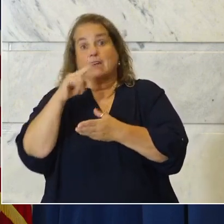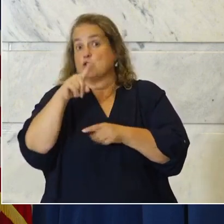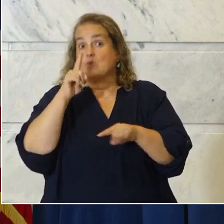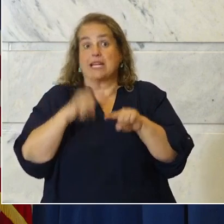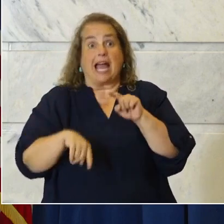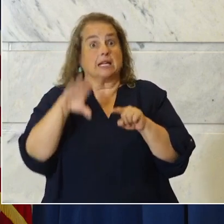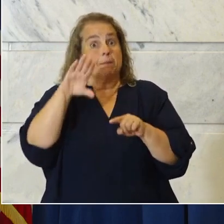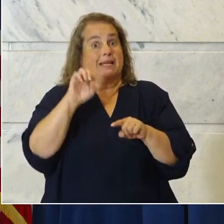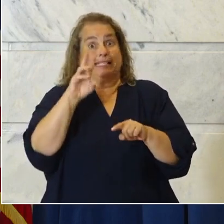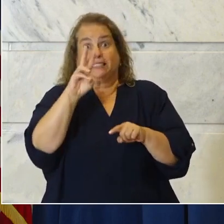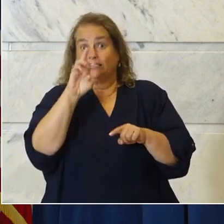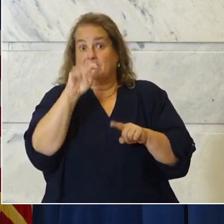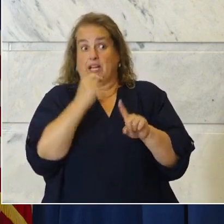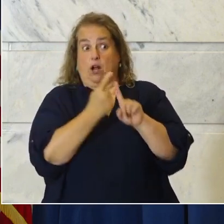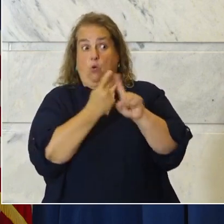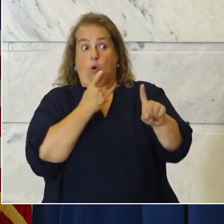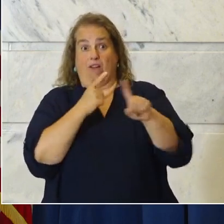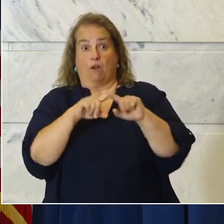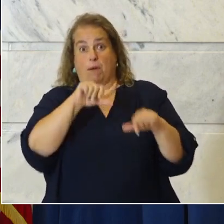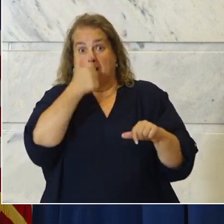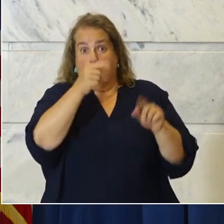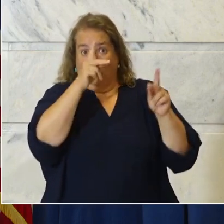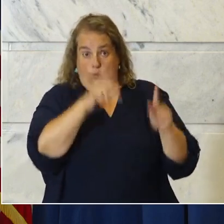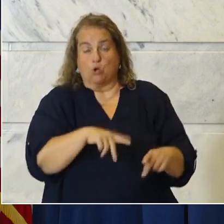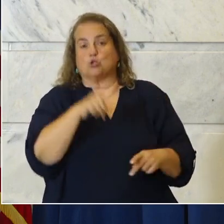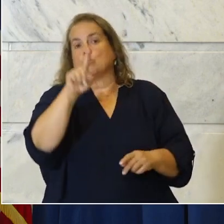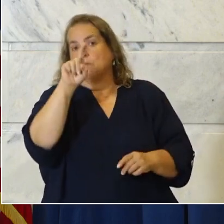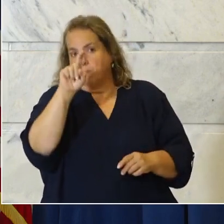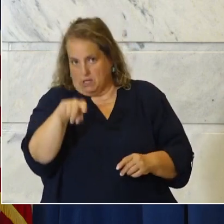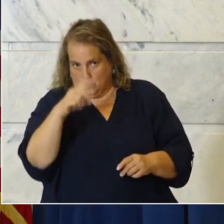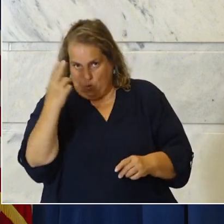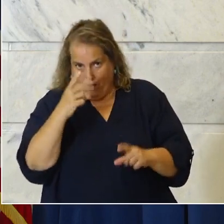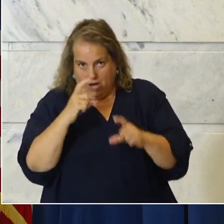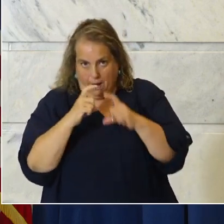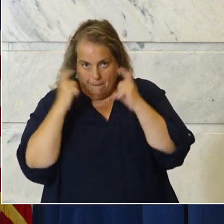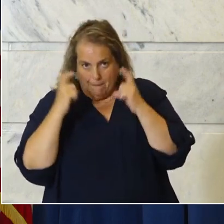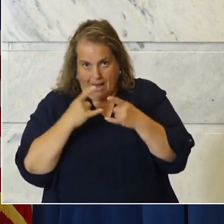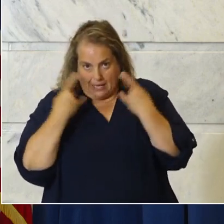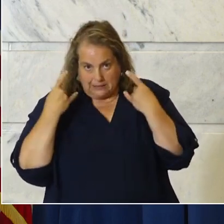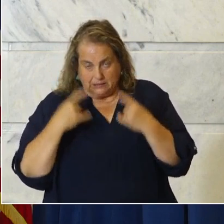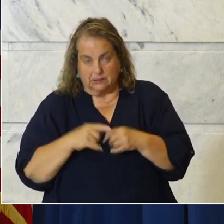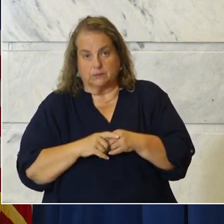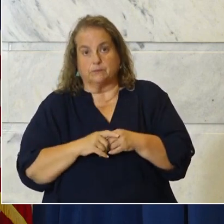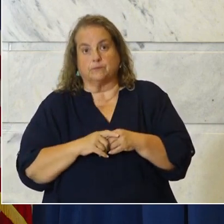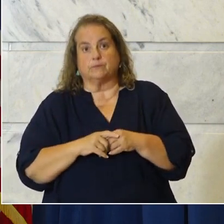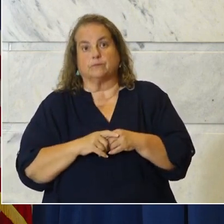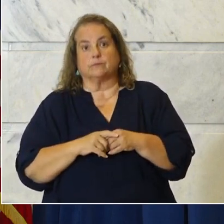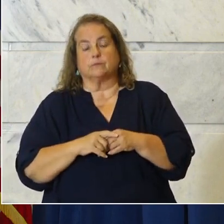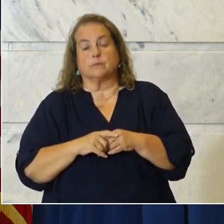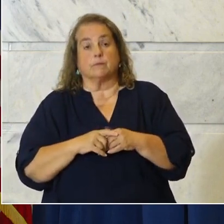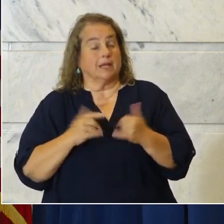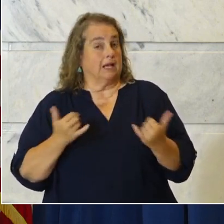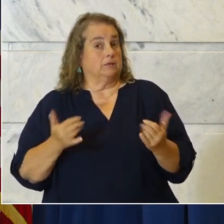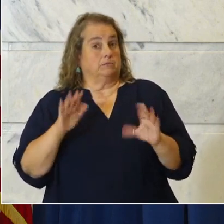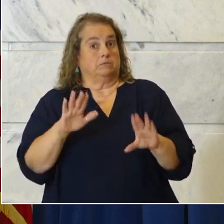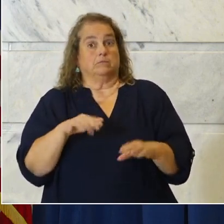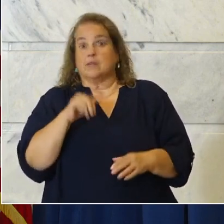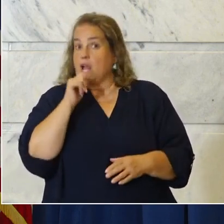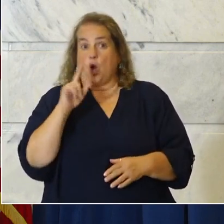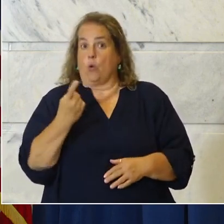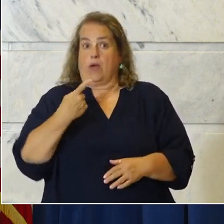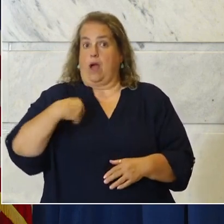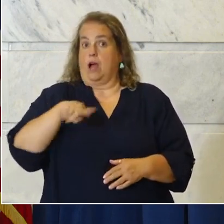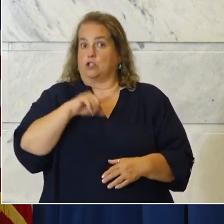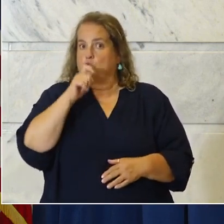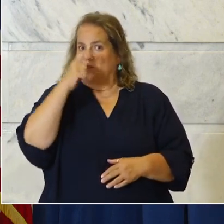be six feet away from another individual must wear a mask. Now it's not just us that